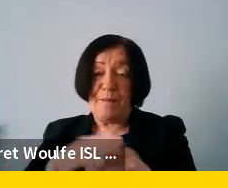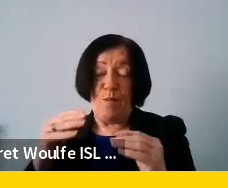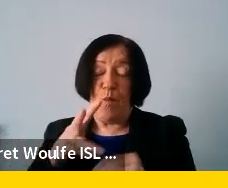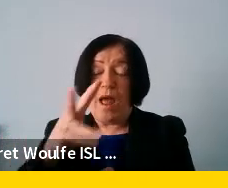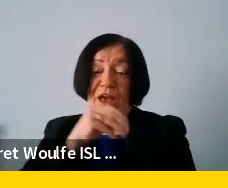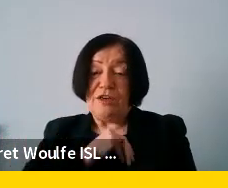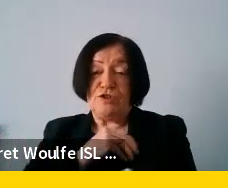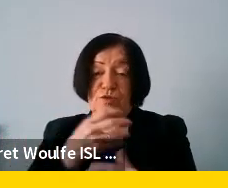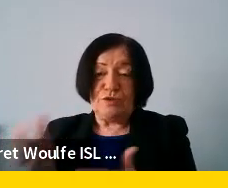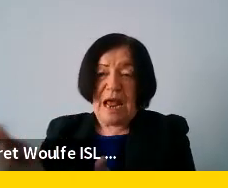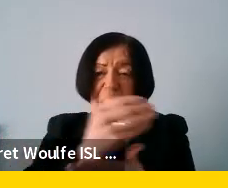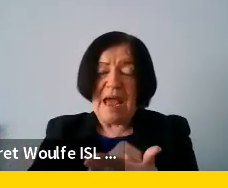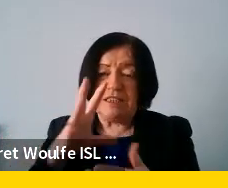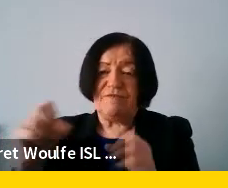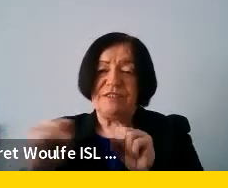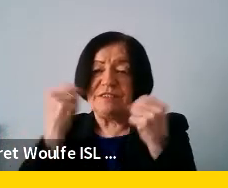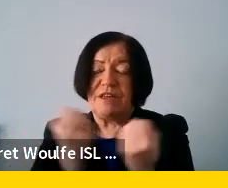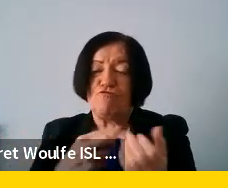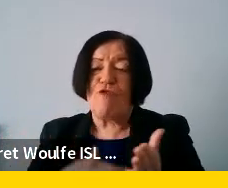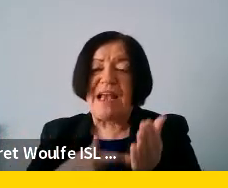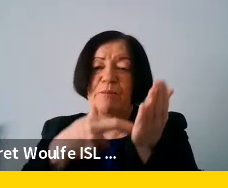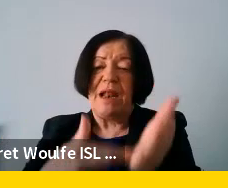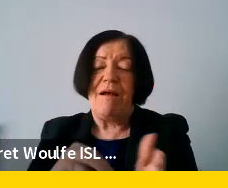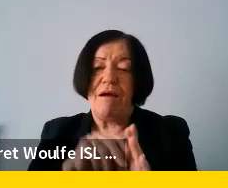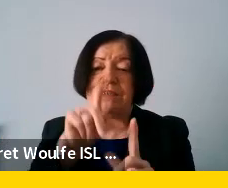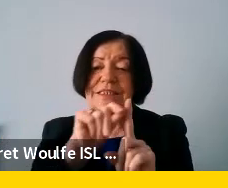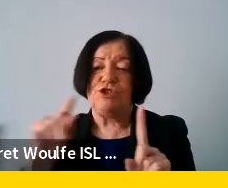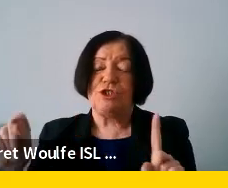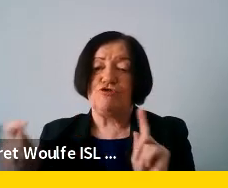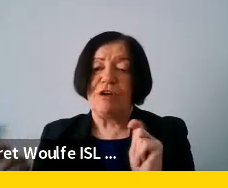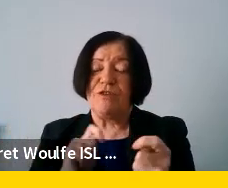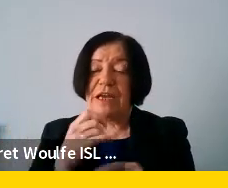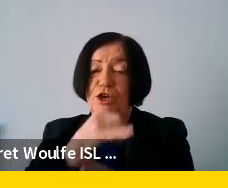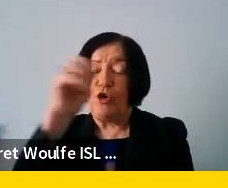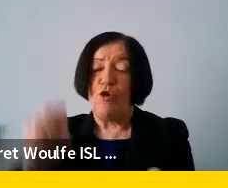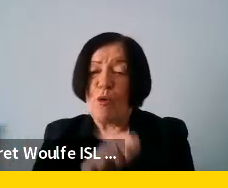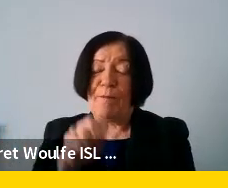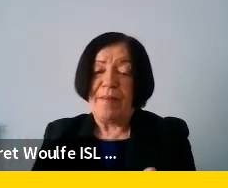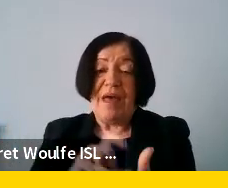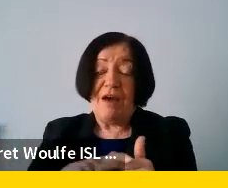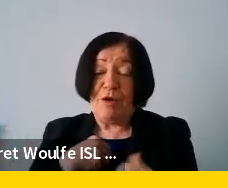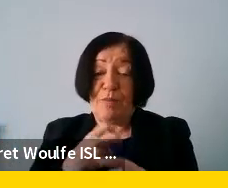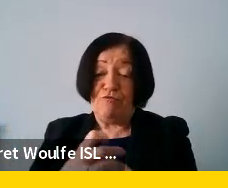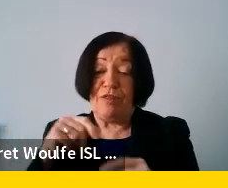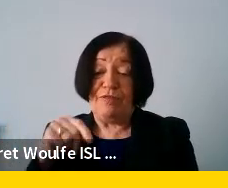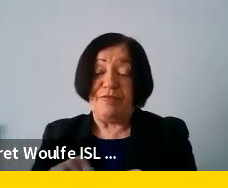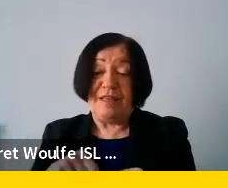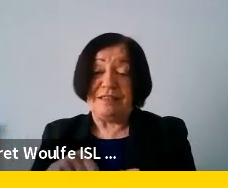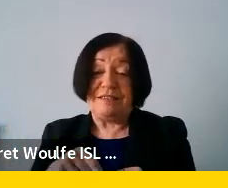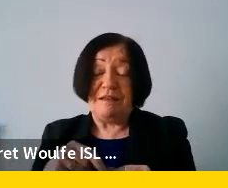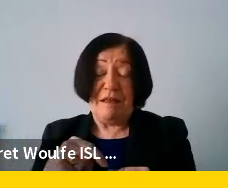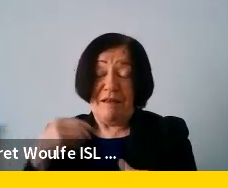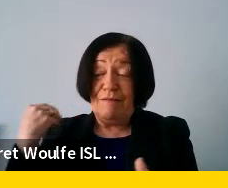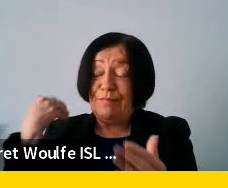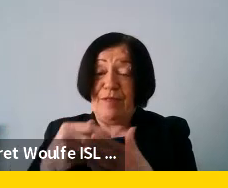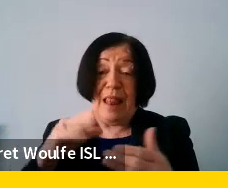collect civil society's recommendations on digital transformation in europe and we've been running this crowdsourcing platform since